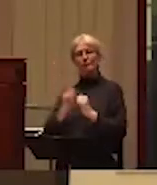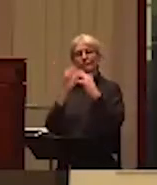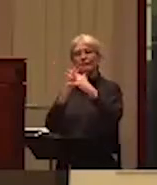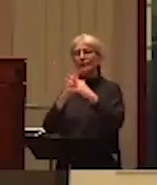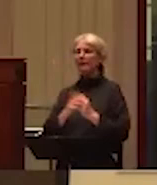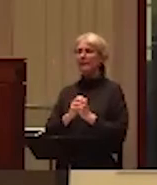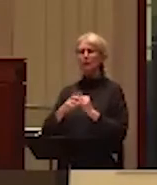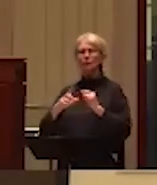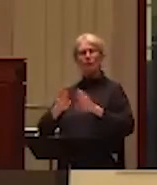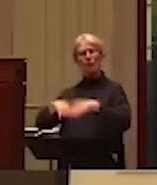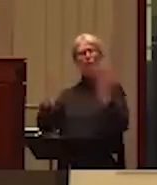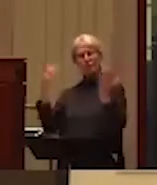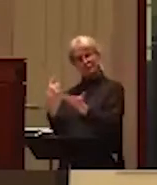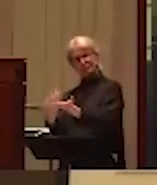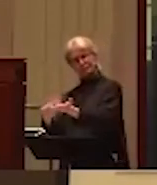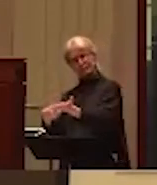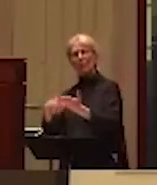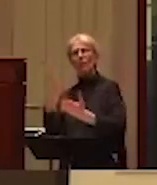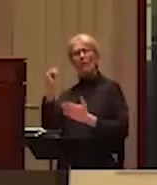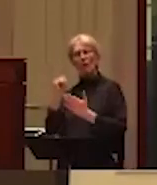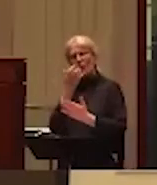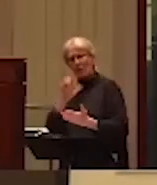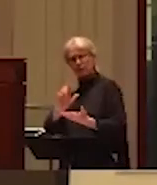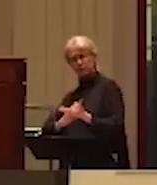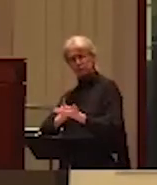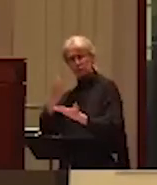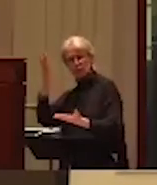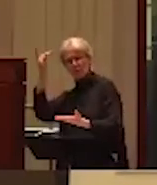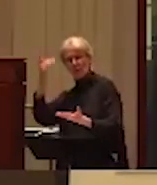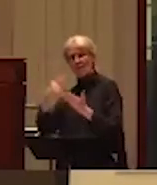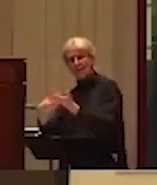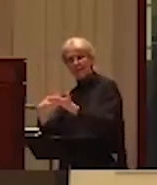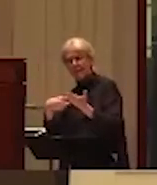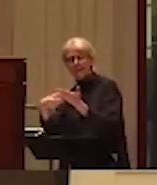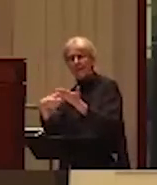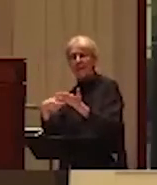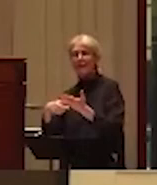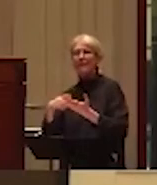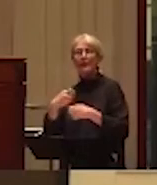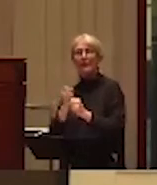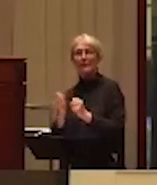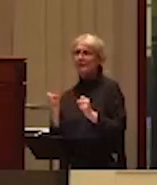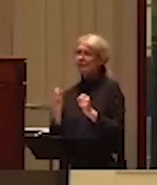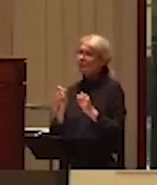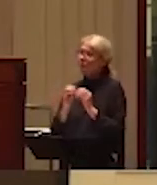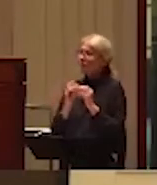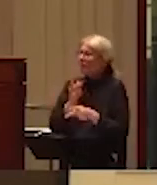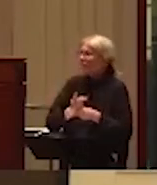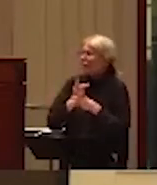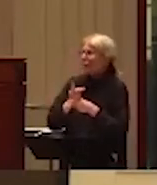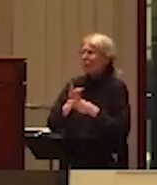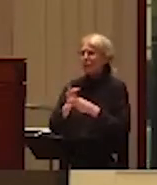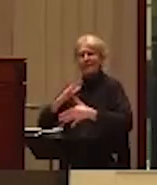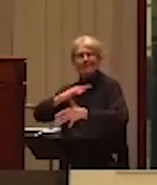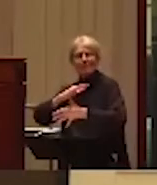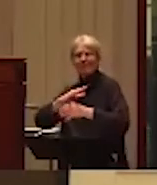controversy and controversial and difficult subjects in a way that prioritizes careful and, uh,